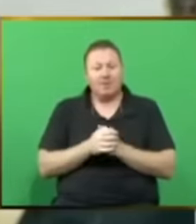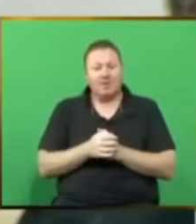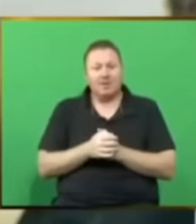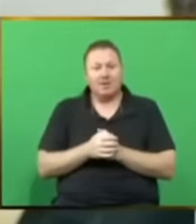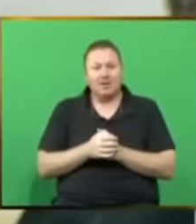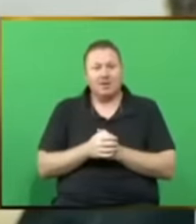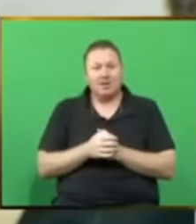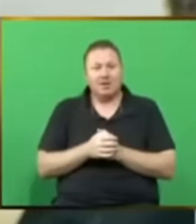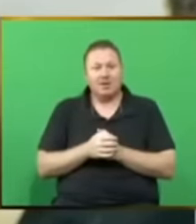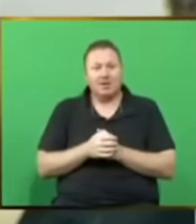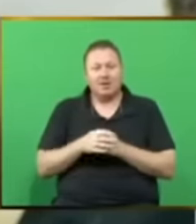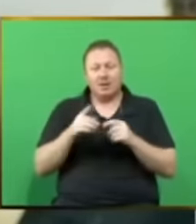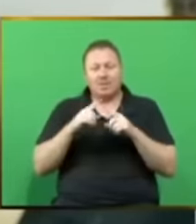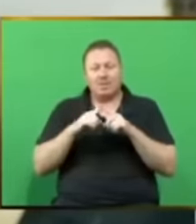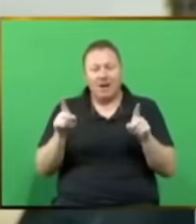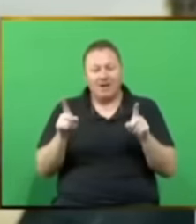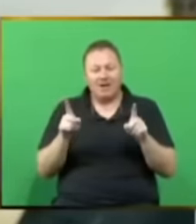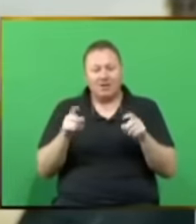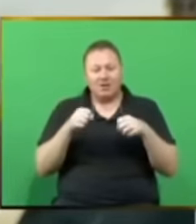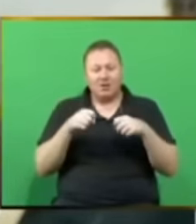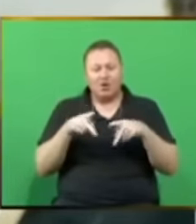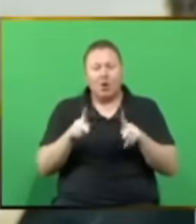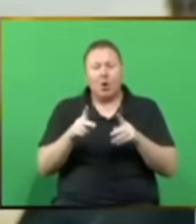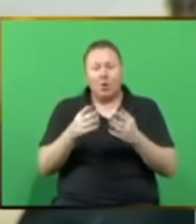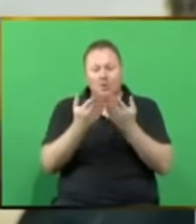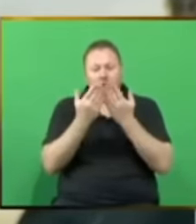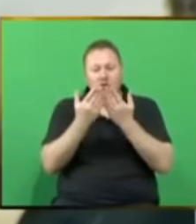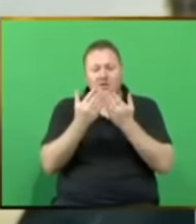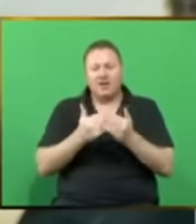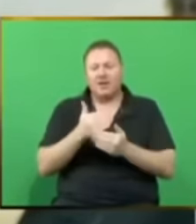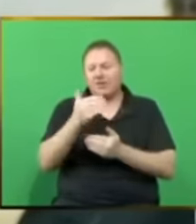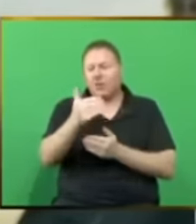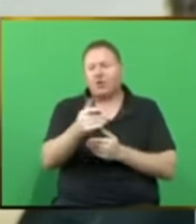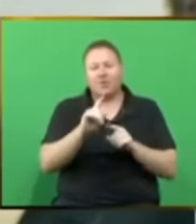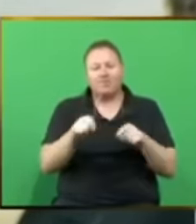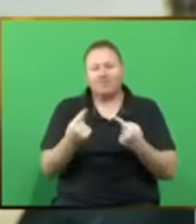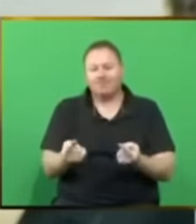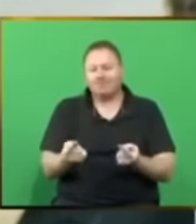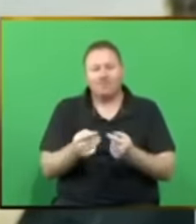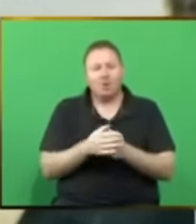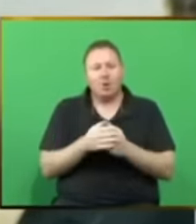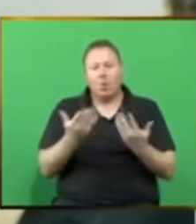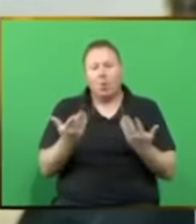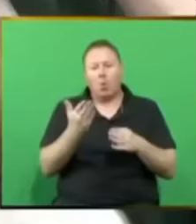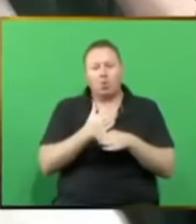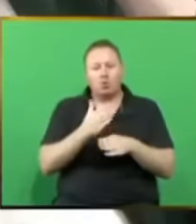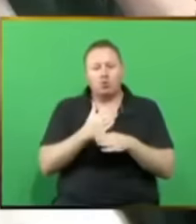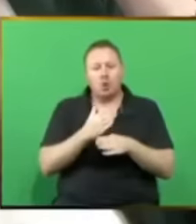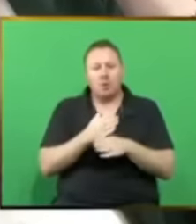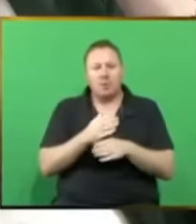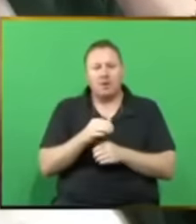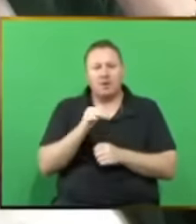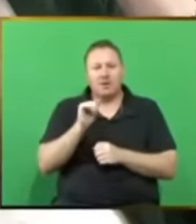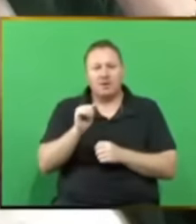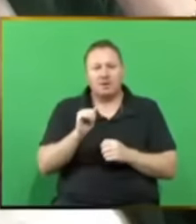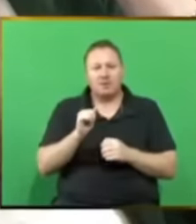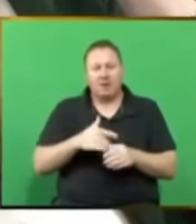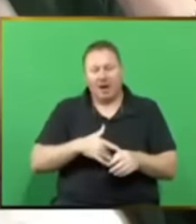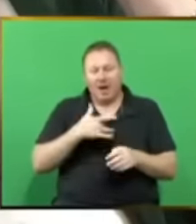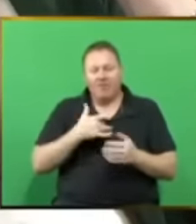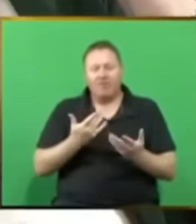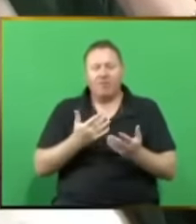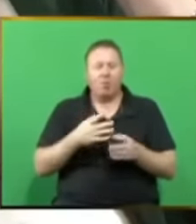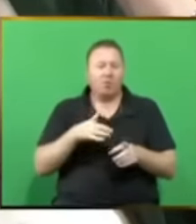to ever get an opportunity to study further or get a job that will give him a life of the dignity that he